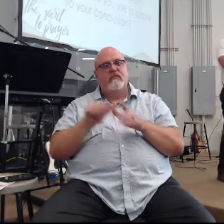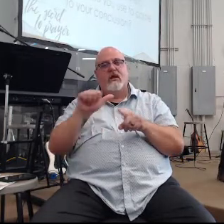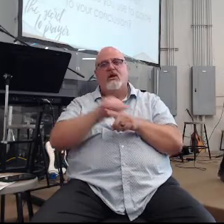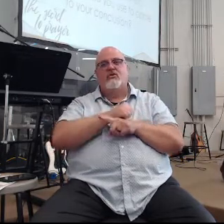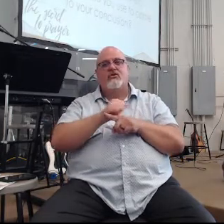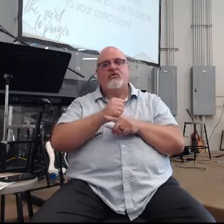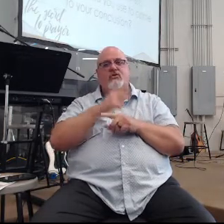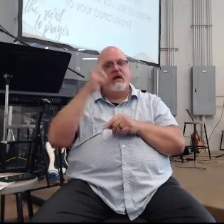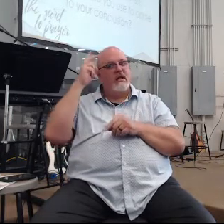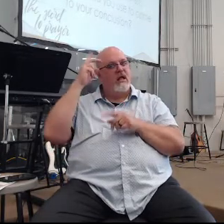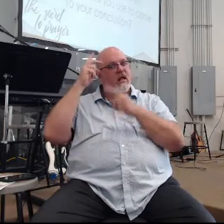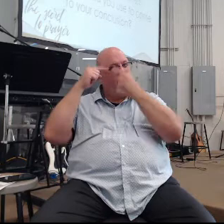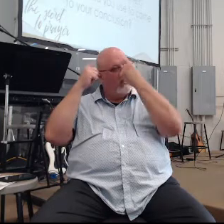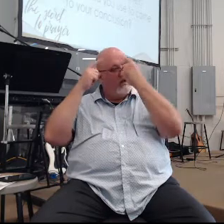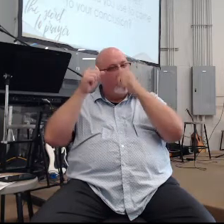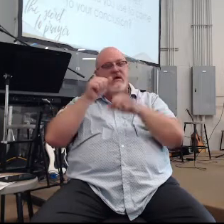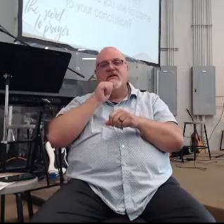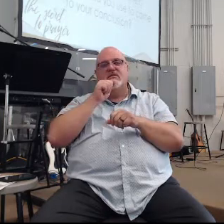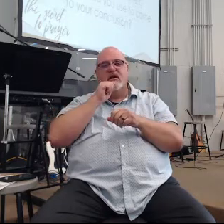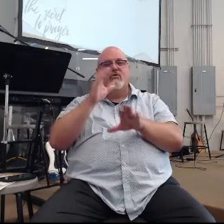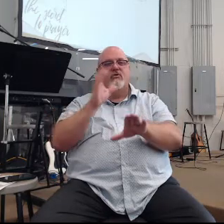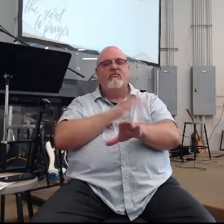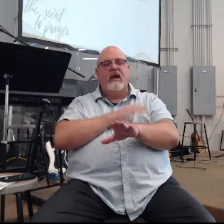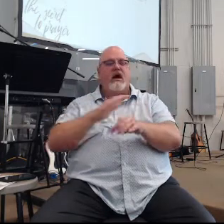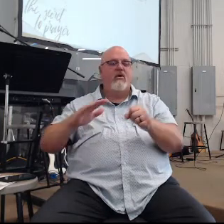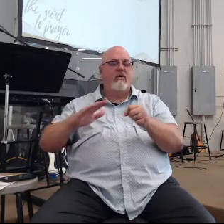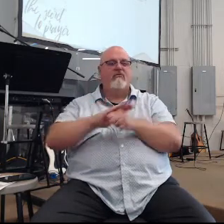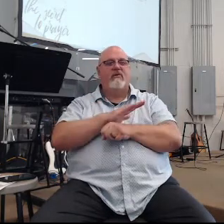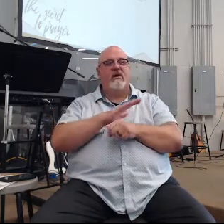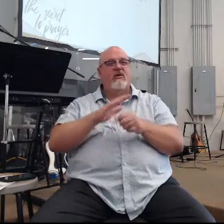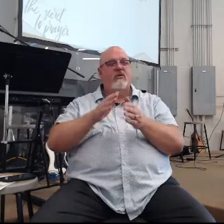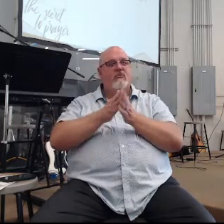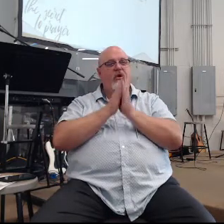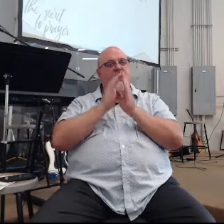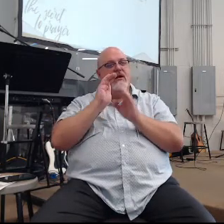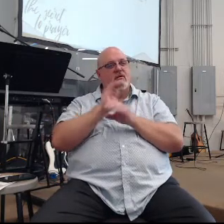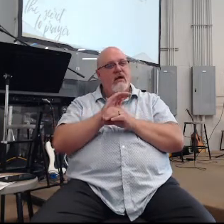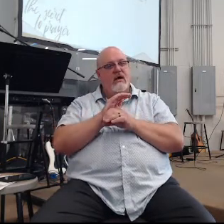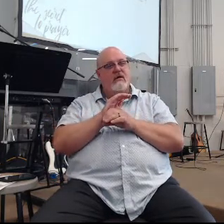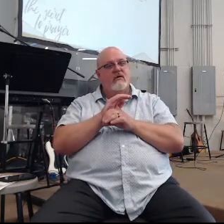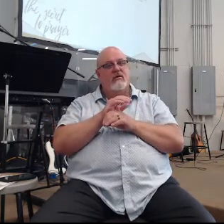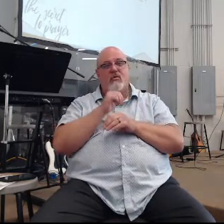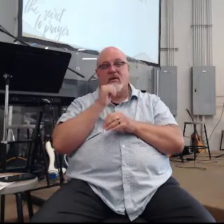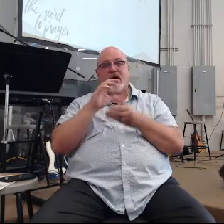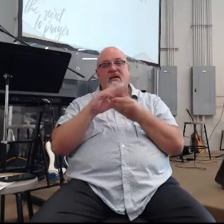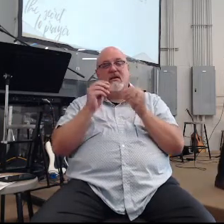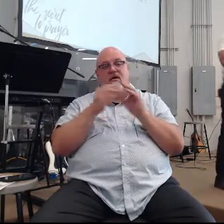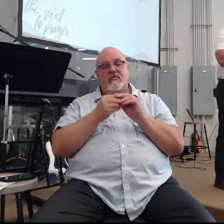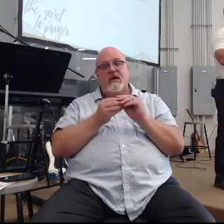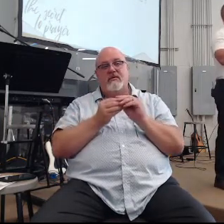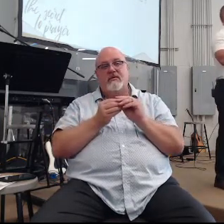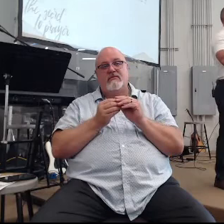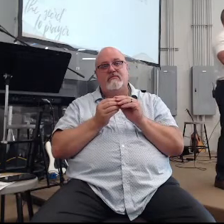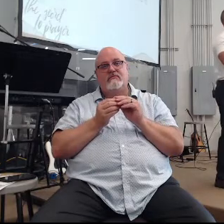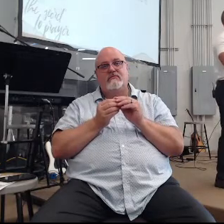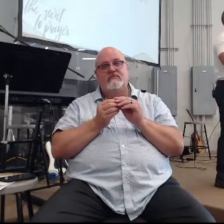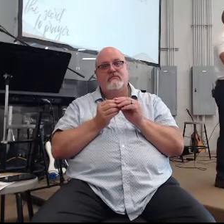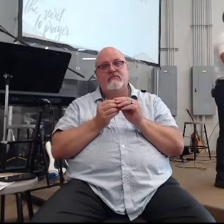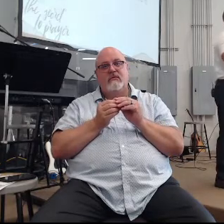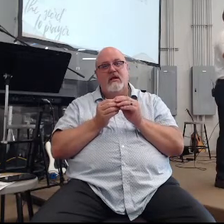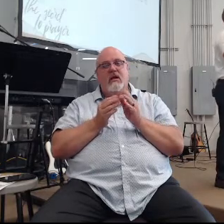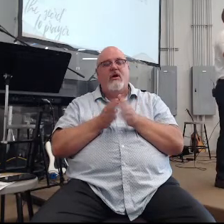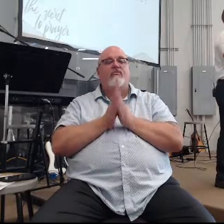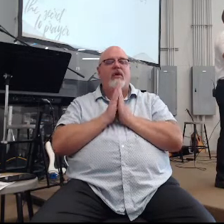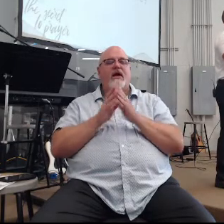is the secret to a power-filled prayer night but guys we're not going to sit here and talk about well it's not prayer night but prayer